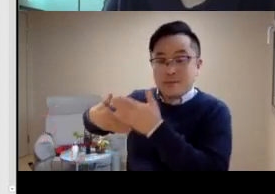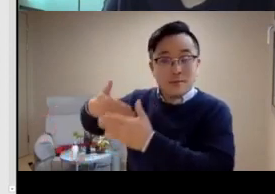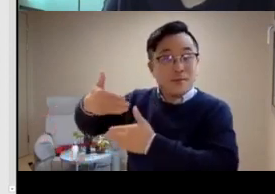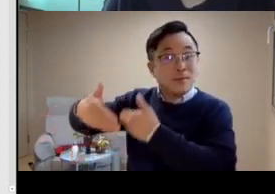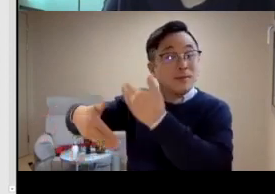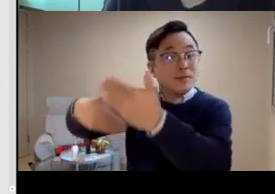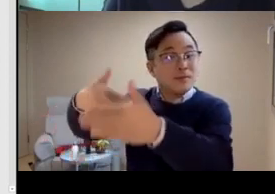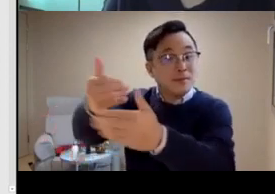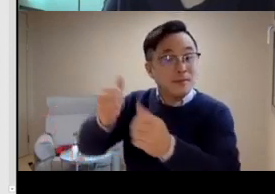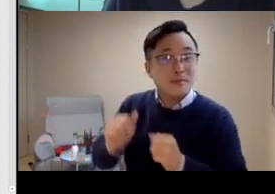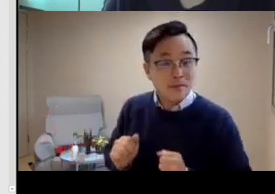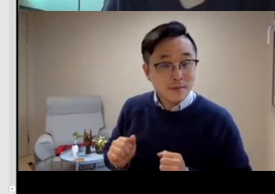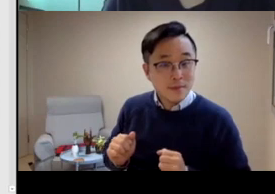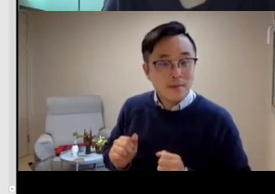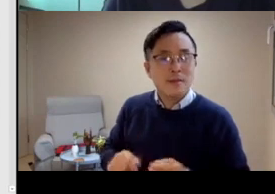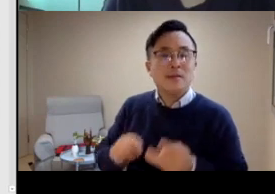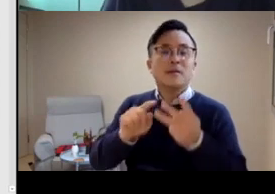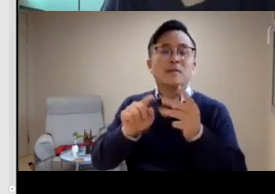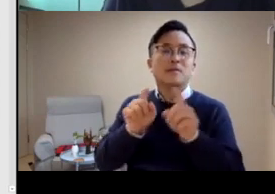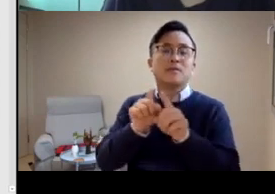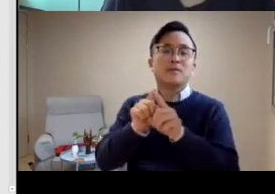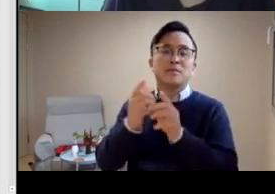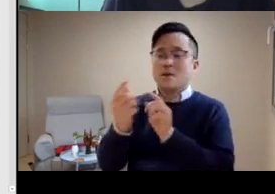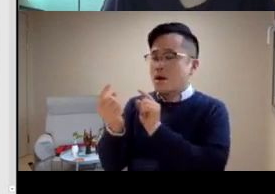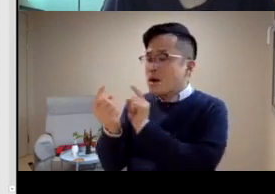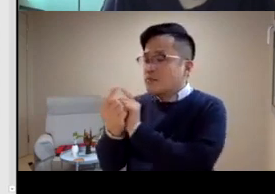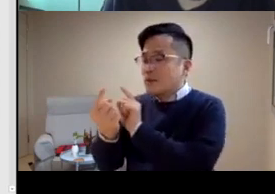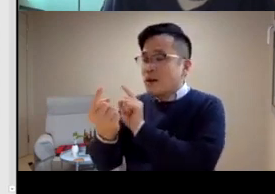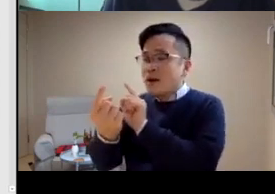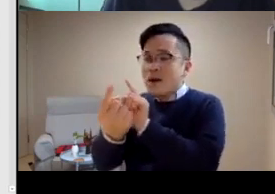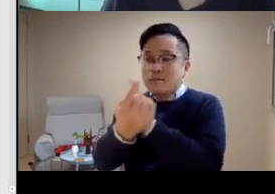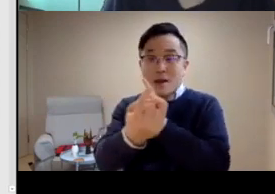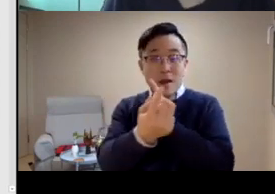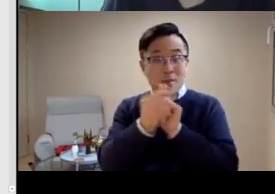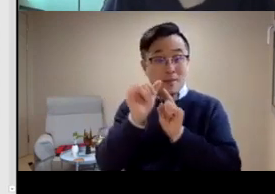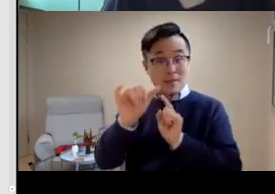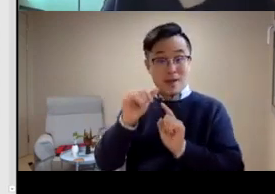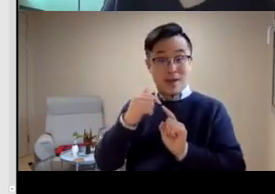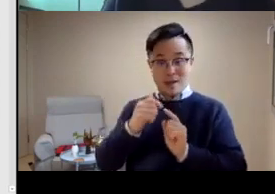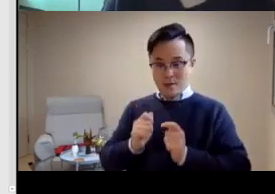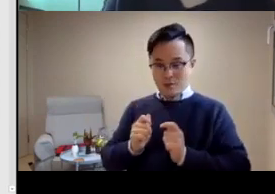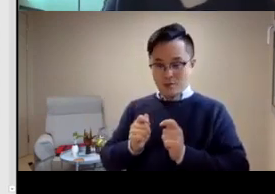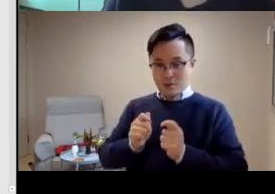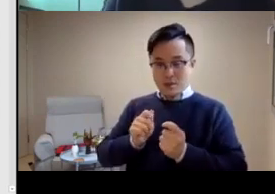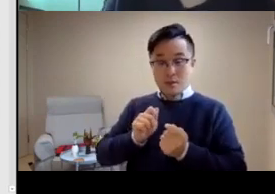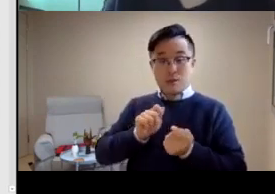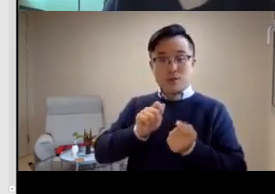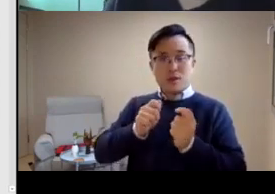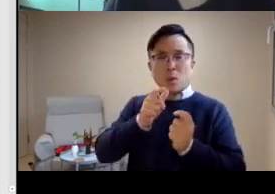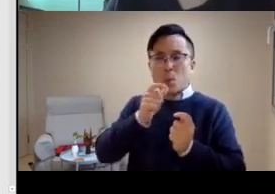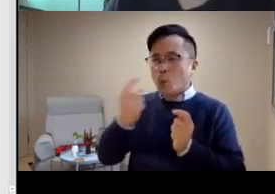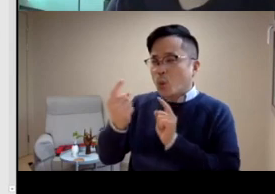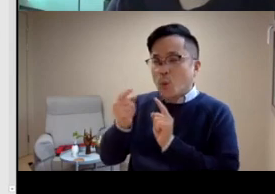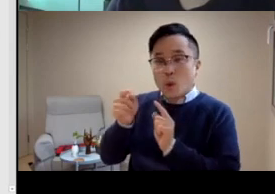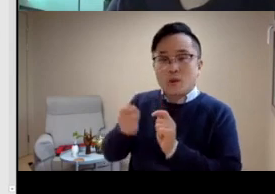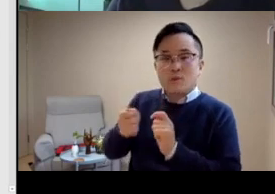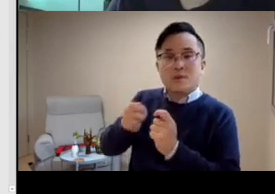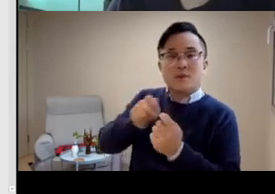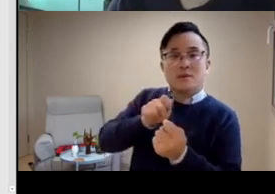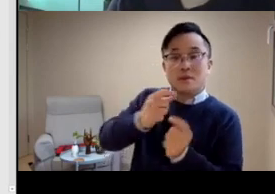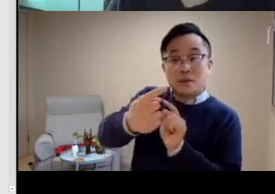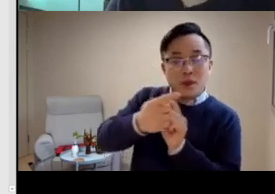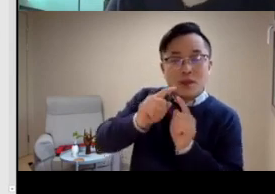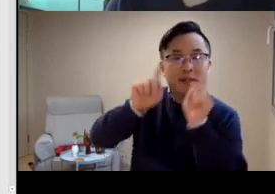another seed. We planted new seeds for the development of the Korean Sign Language research and the Korean Deaf